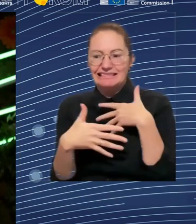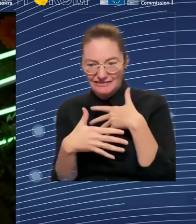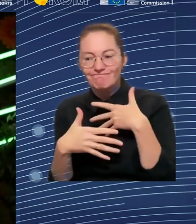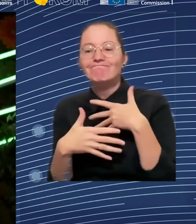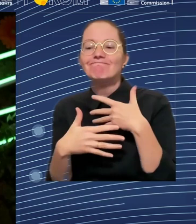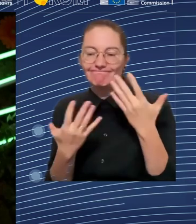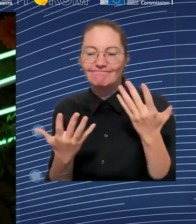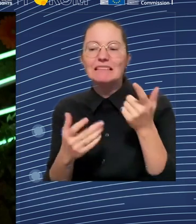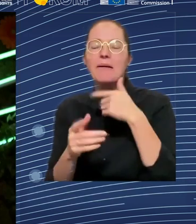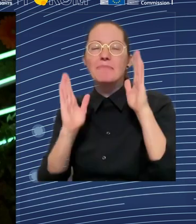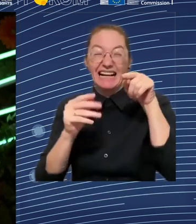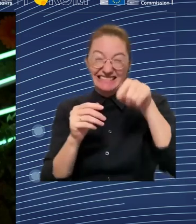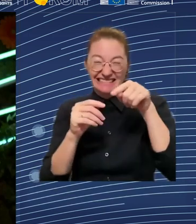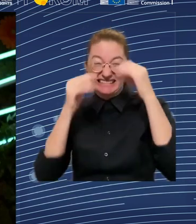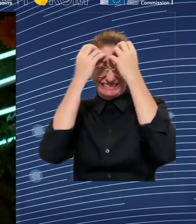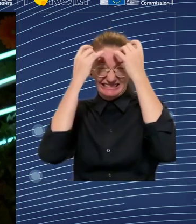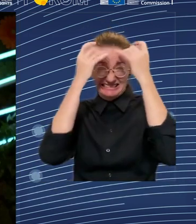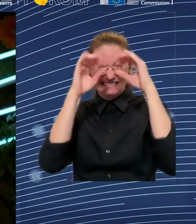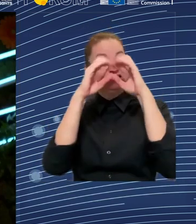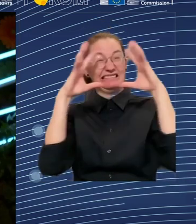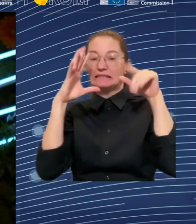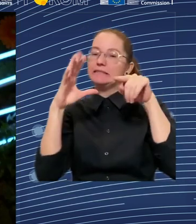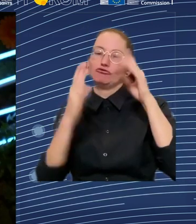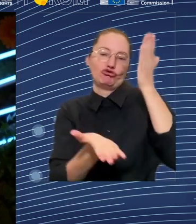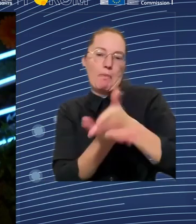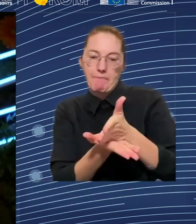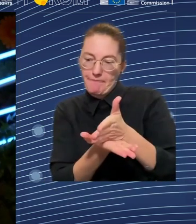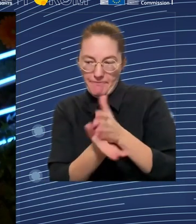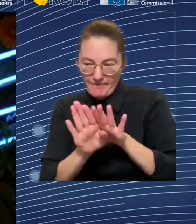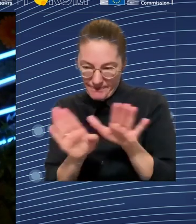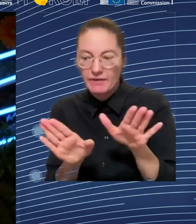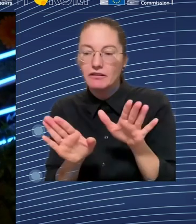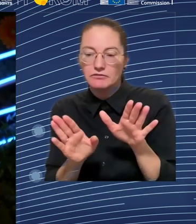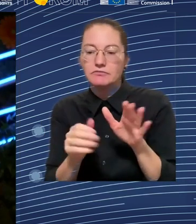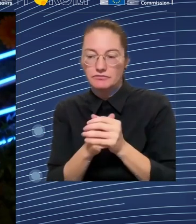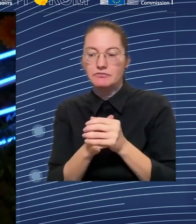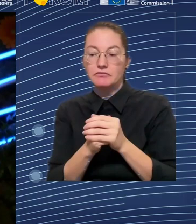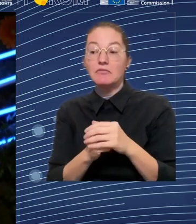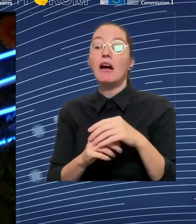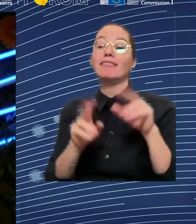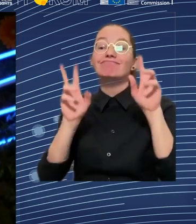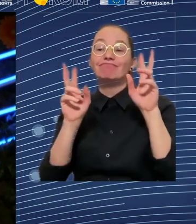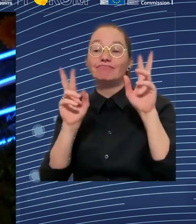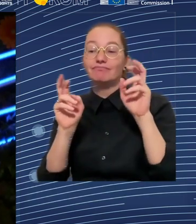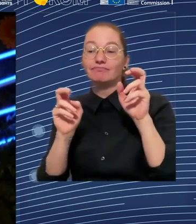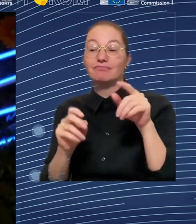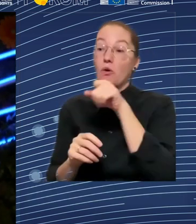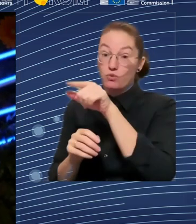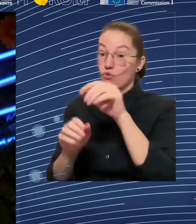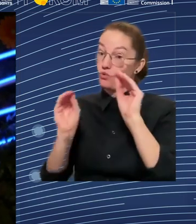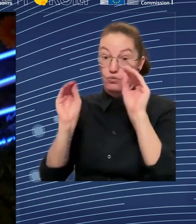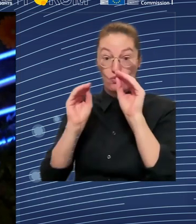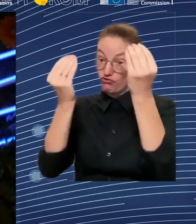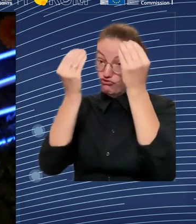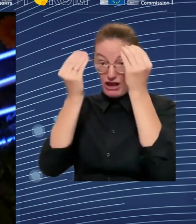support you, we're going to encourage you, we're going to give you the time off, we're going to, you know, we're going to do everything we can so that you can succeed